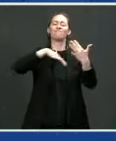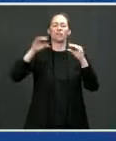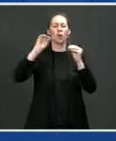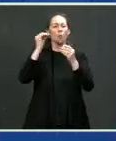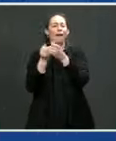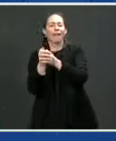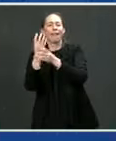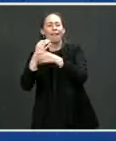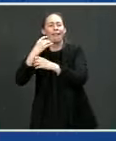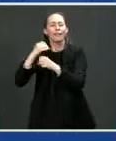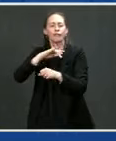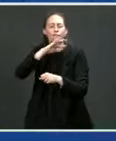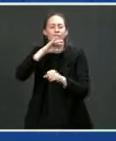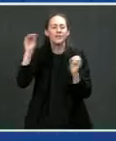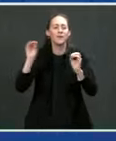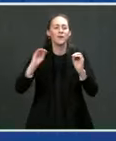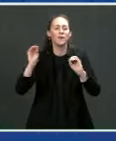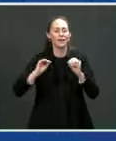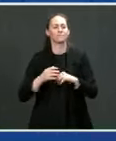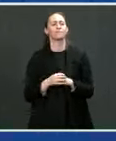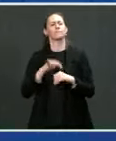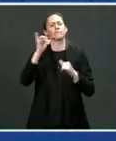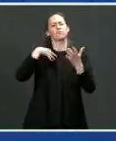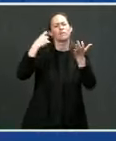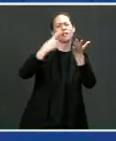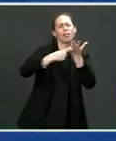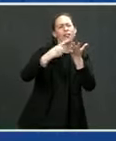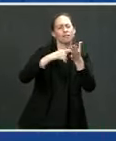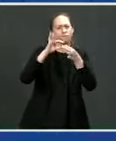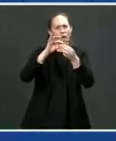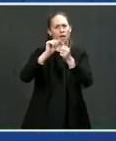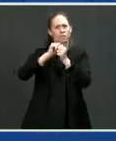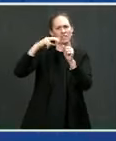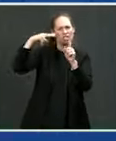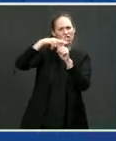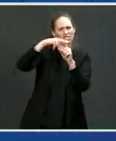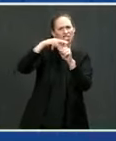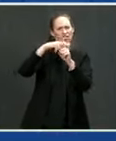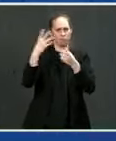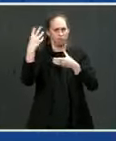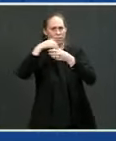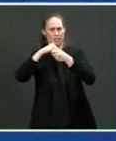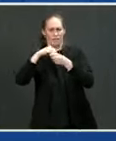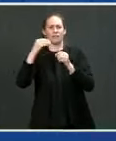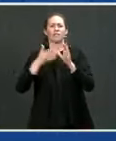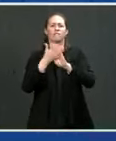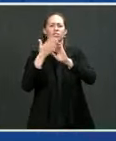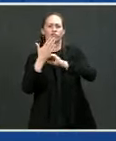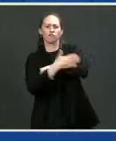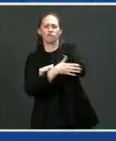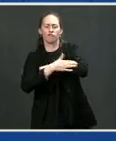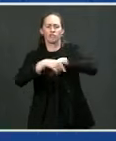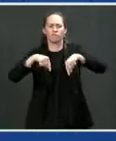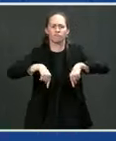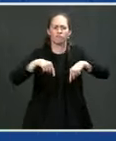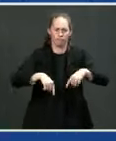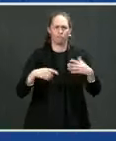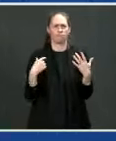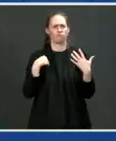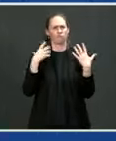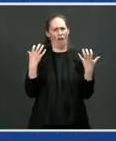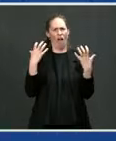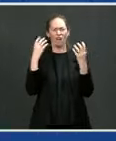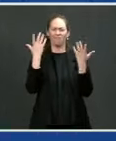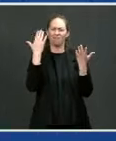And that's where we do charging and infrastructure. We've had agencies and fleets tell us over the years they would like to go faster in